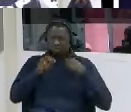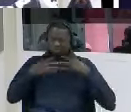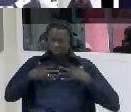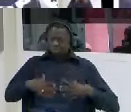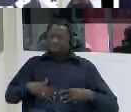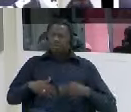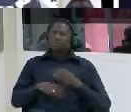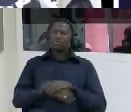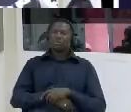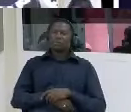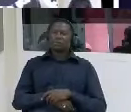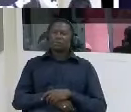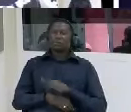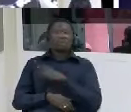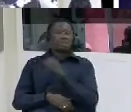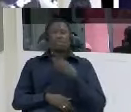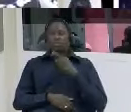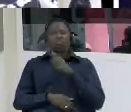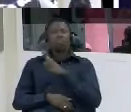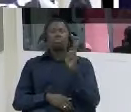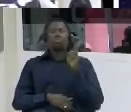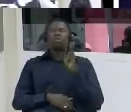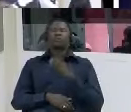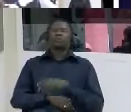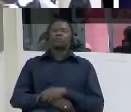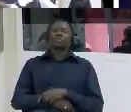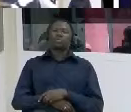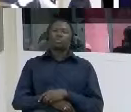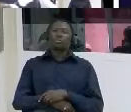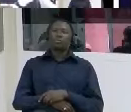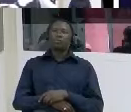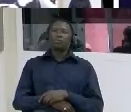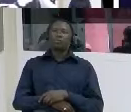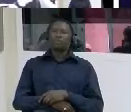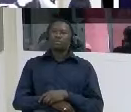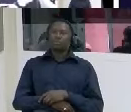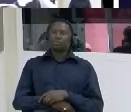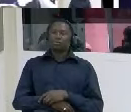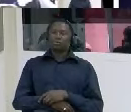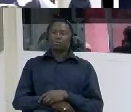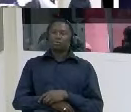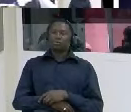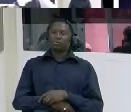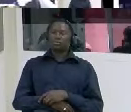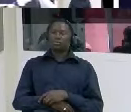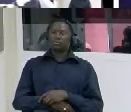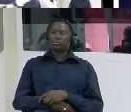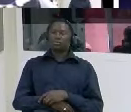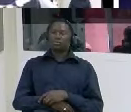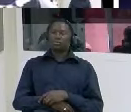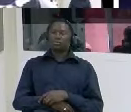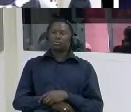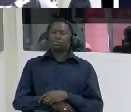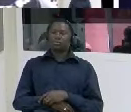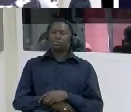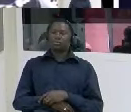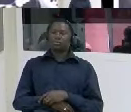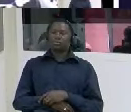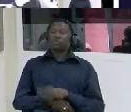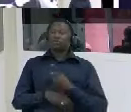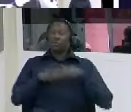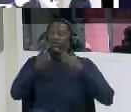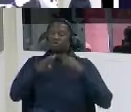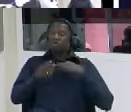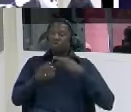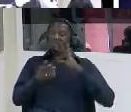so automatically when i was resettled in the